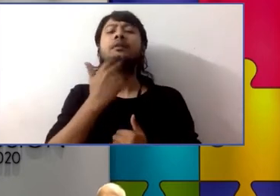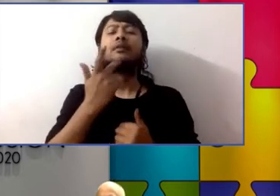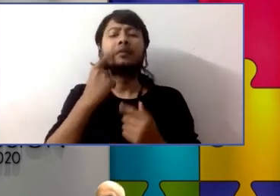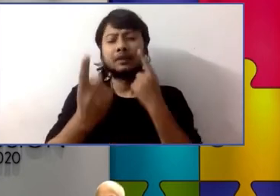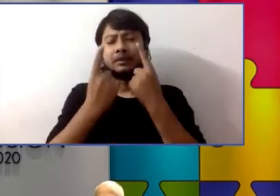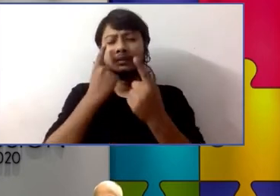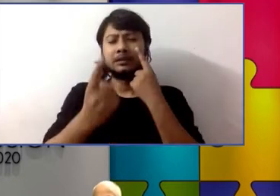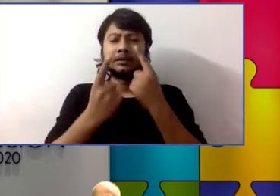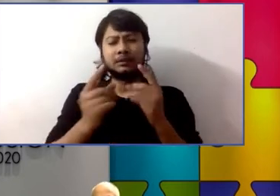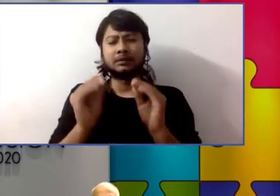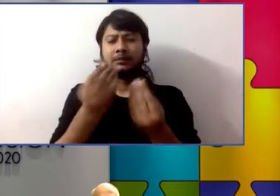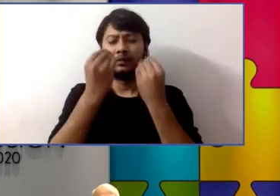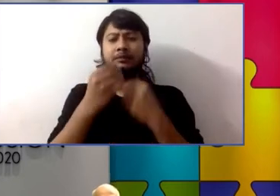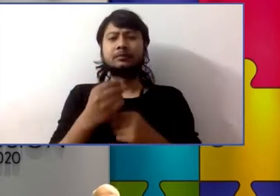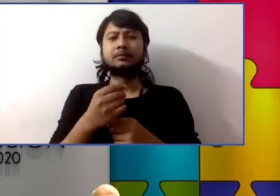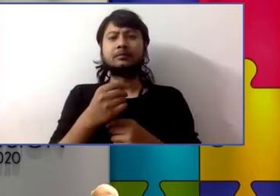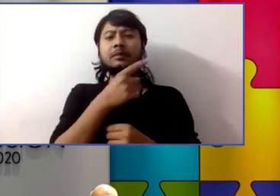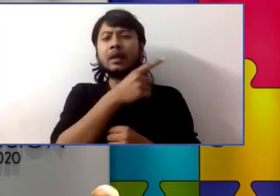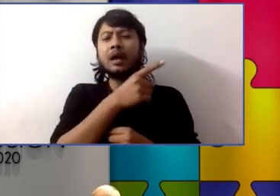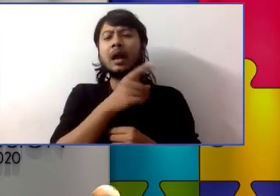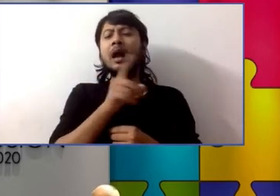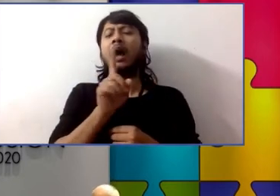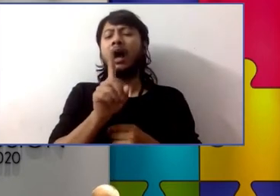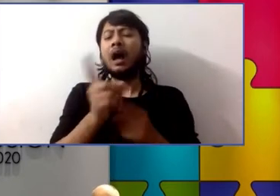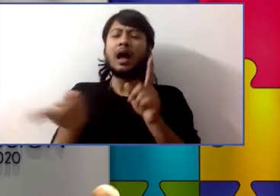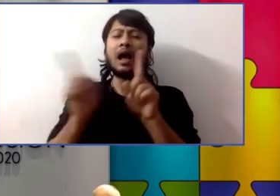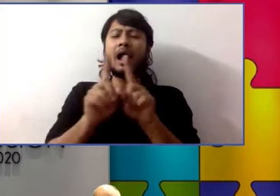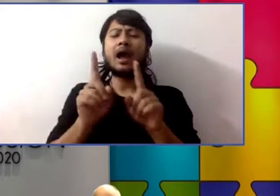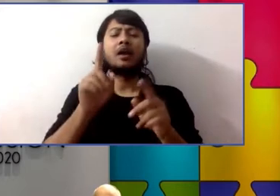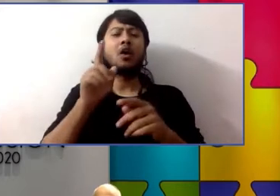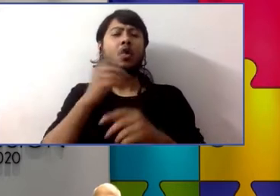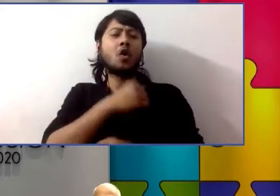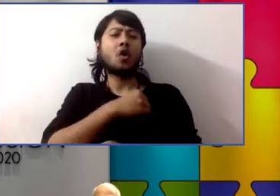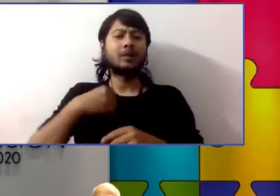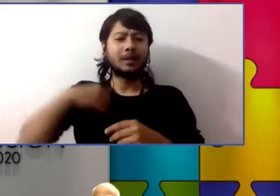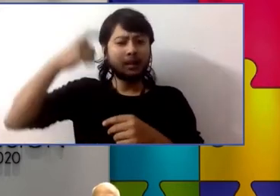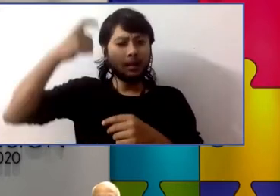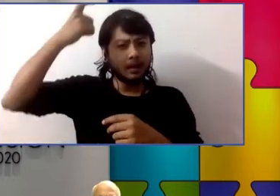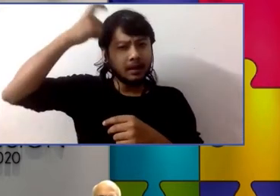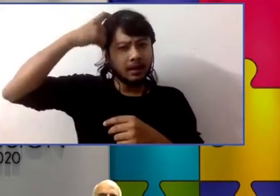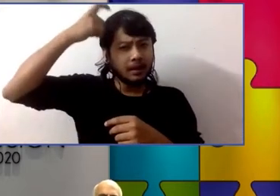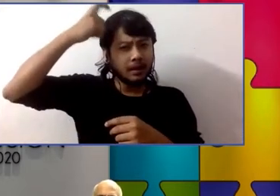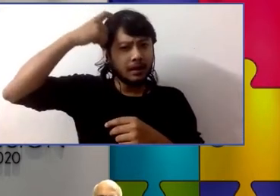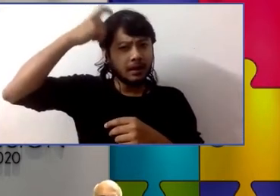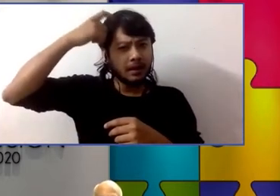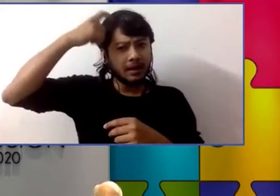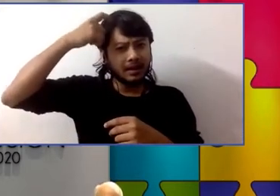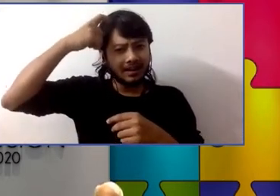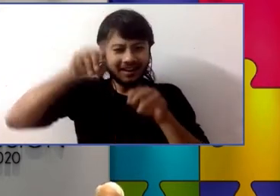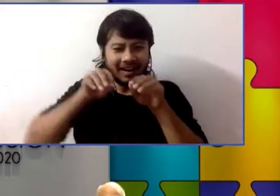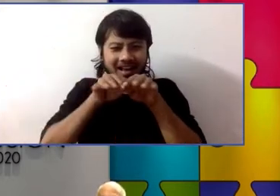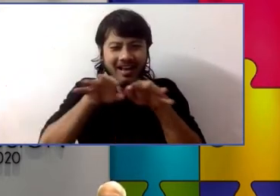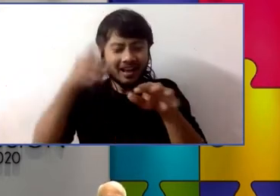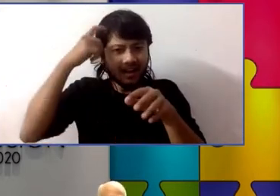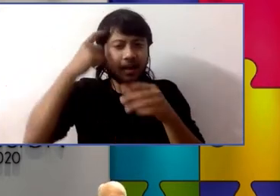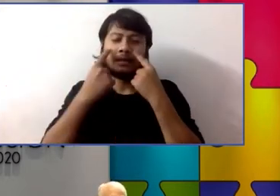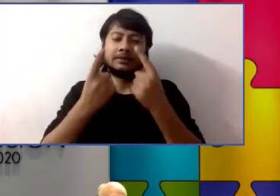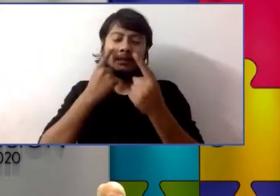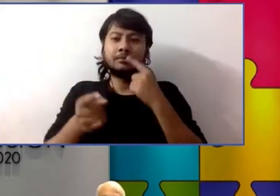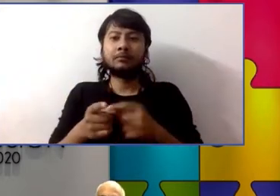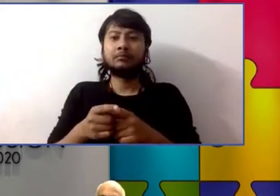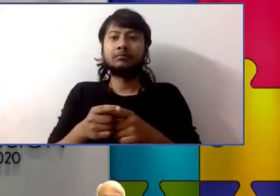by a neurologist and at about six months old the neurologist started doing all these samples of Samuel's blood